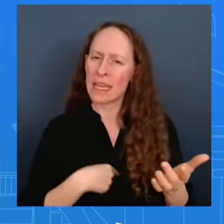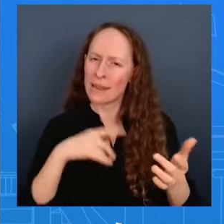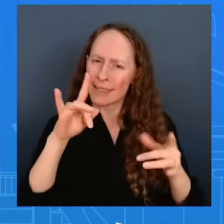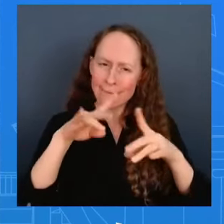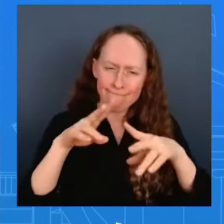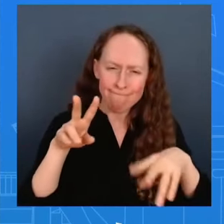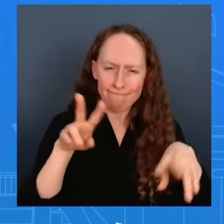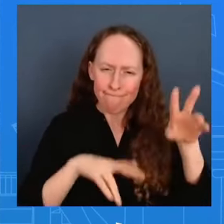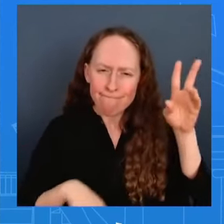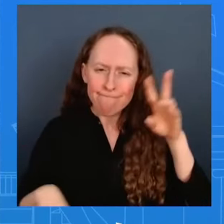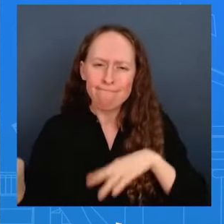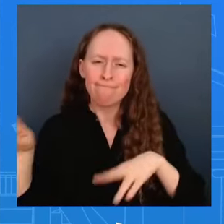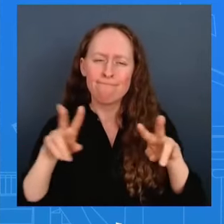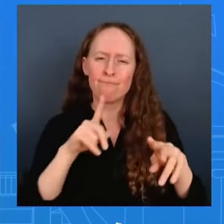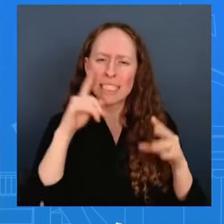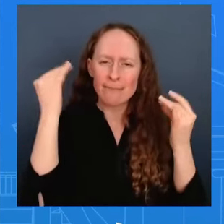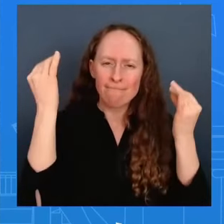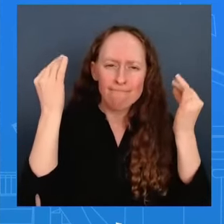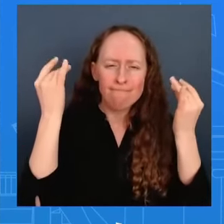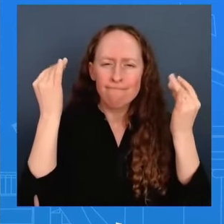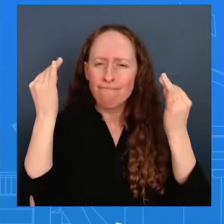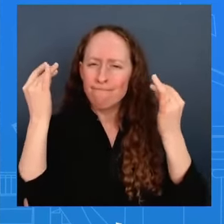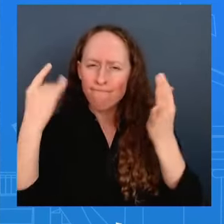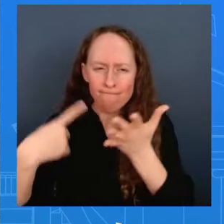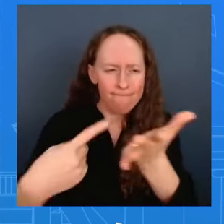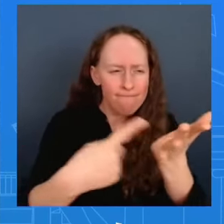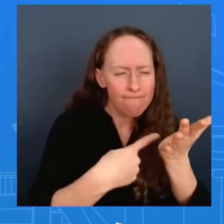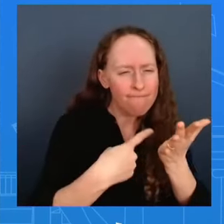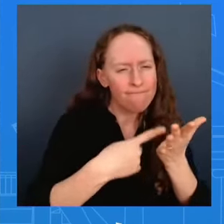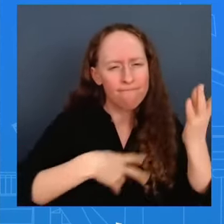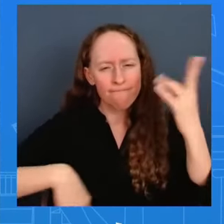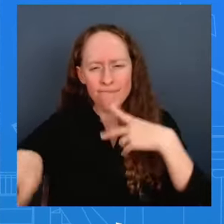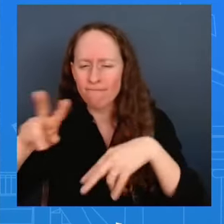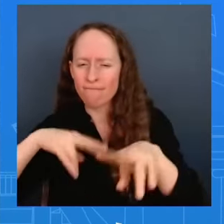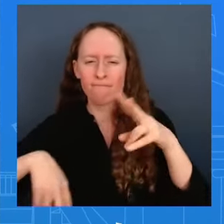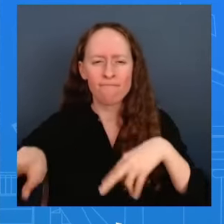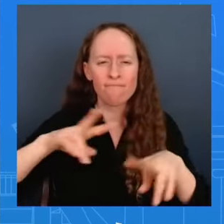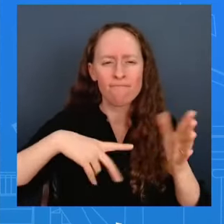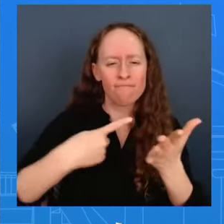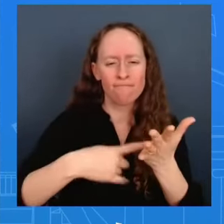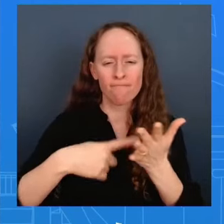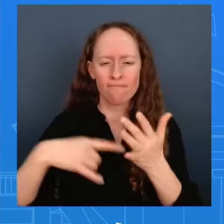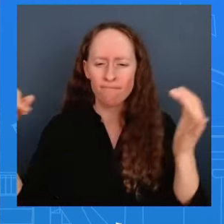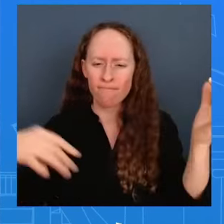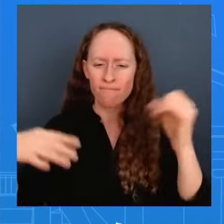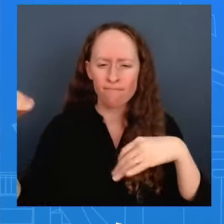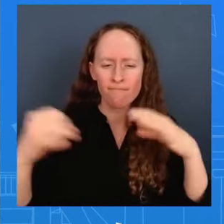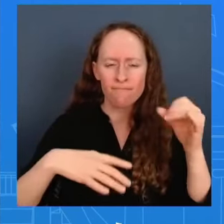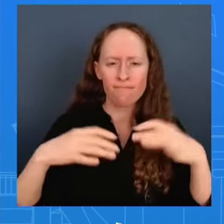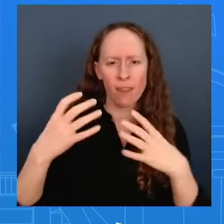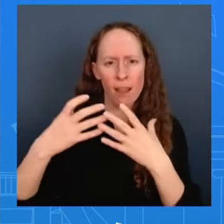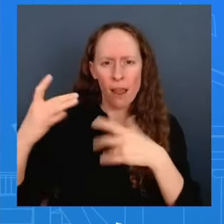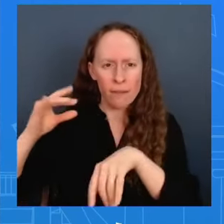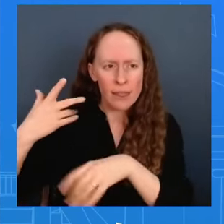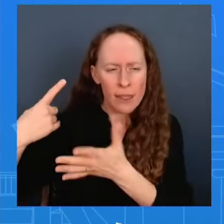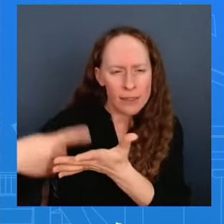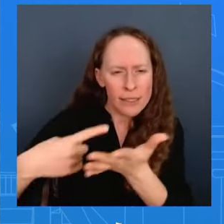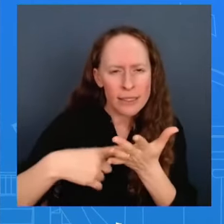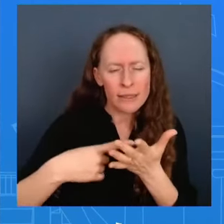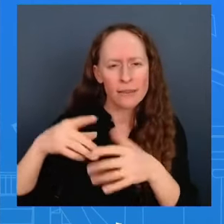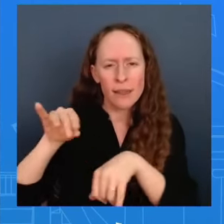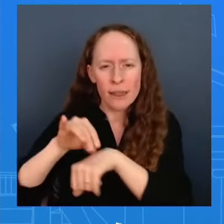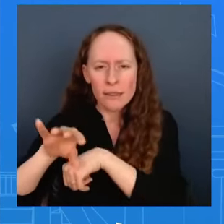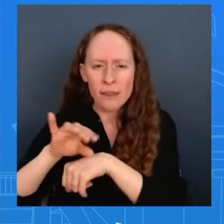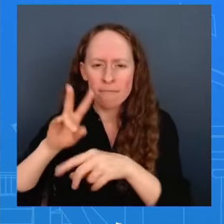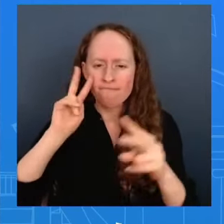effort economic uh effort and consultation effort into this package they are designed to be